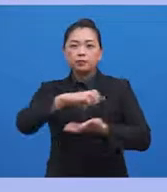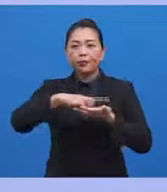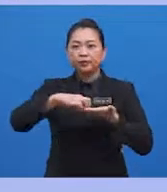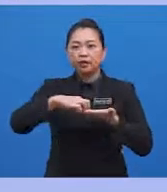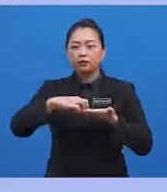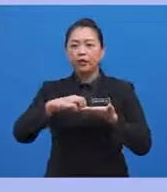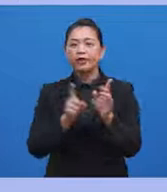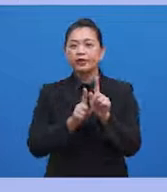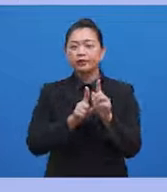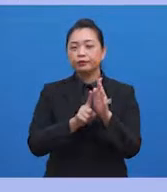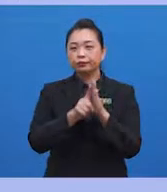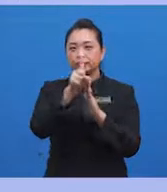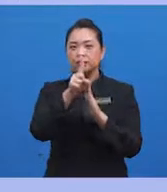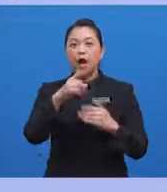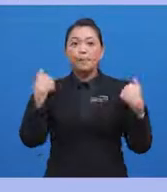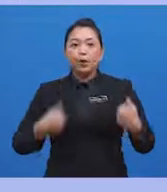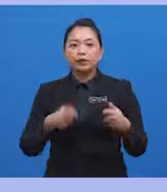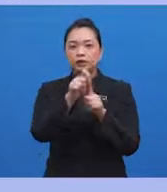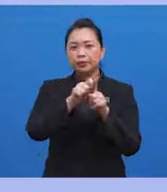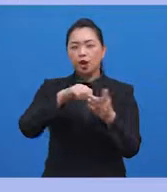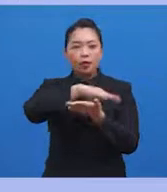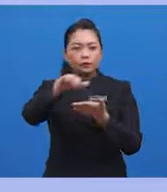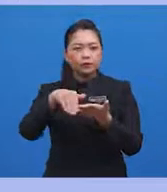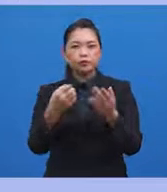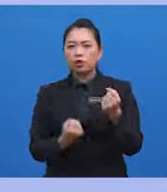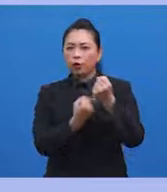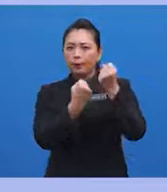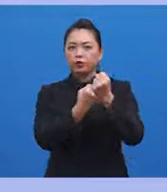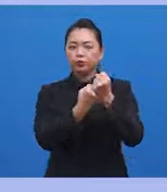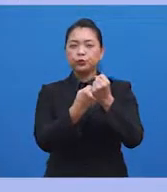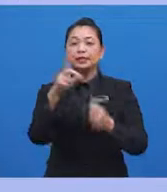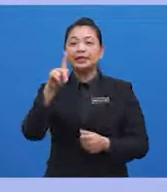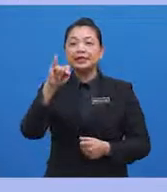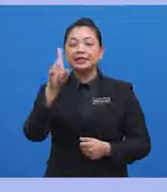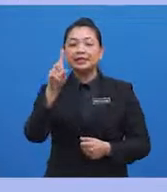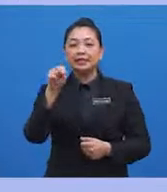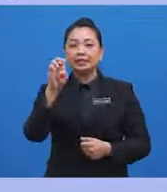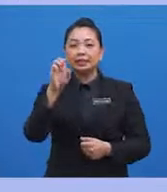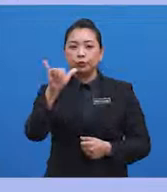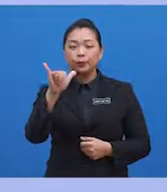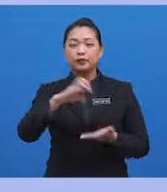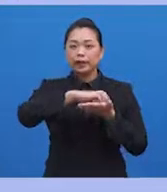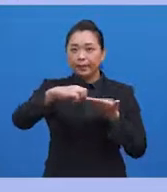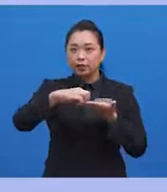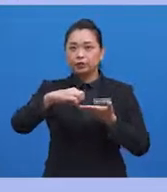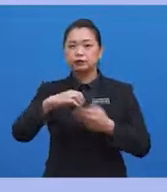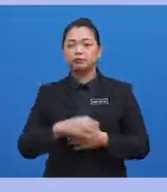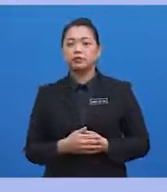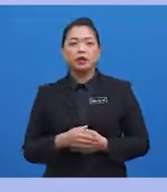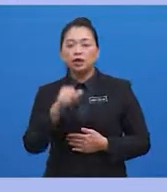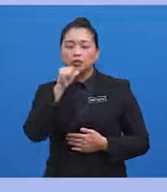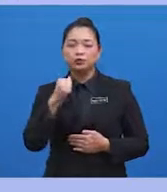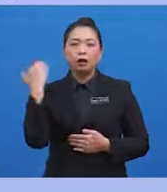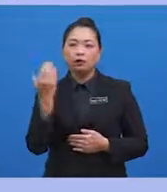temperature, all of which contribute to kidney damage over time. Now, kidney failure is not uncommon among